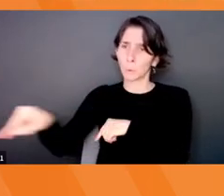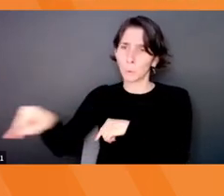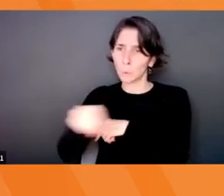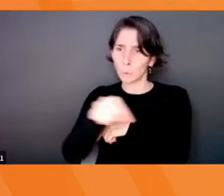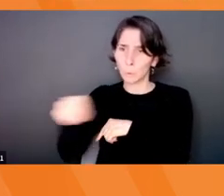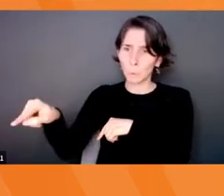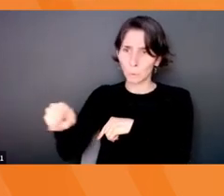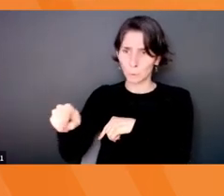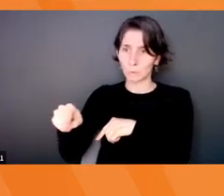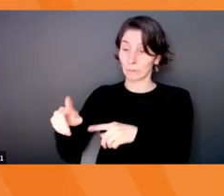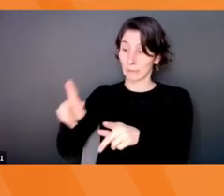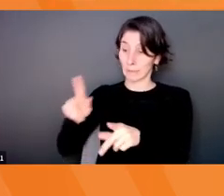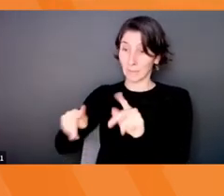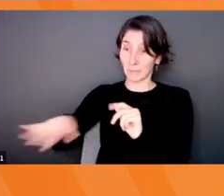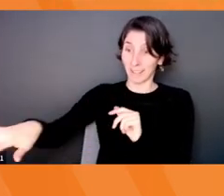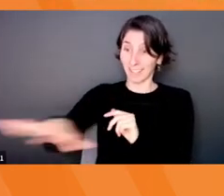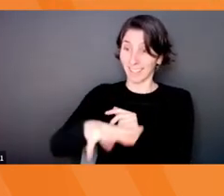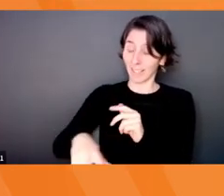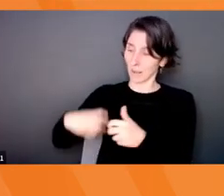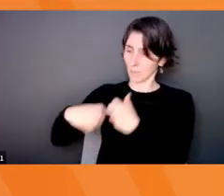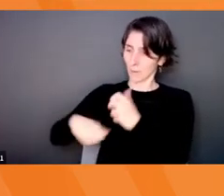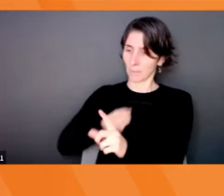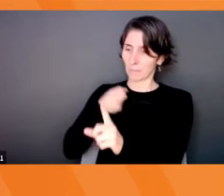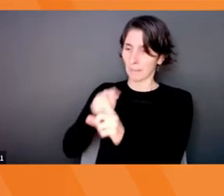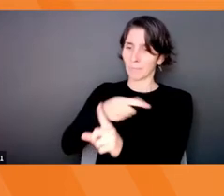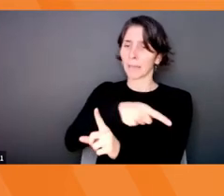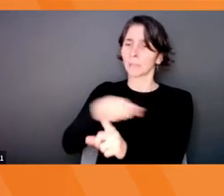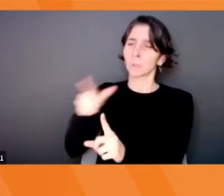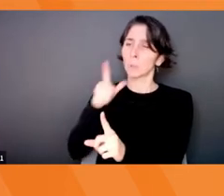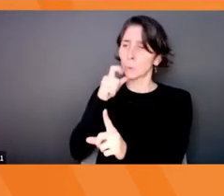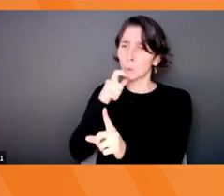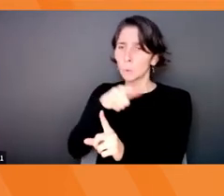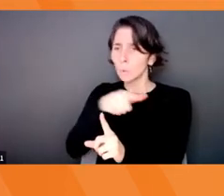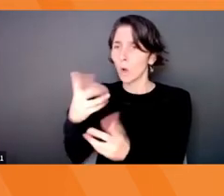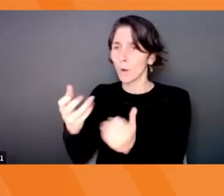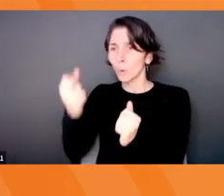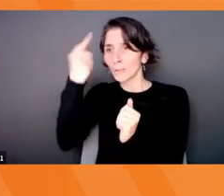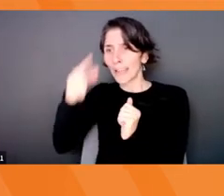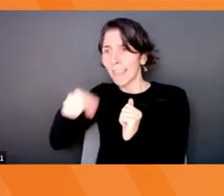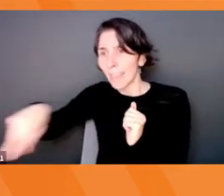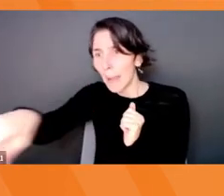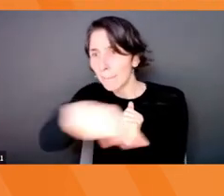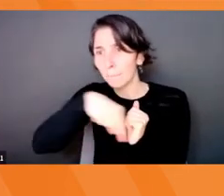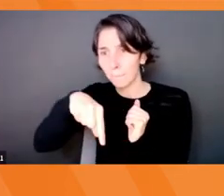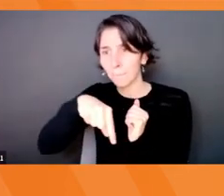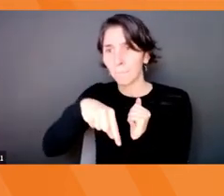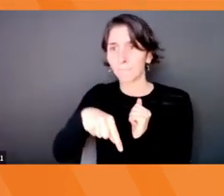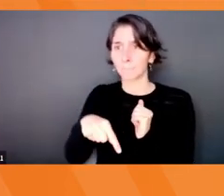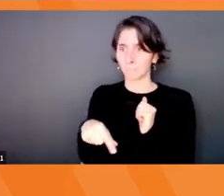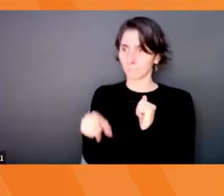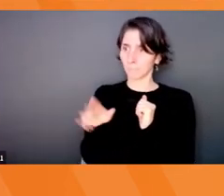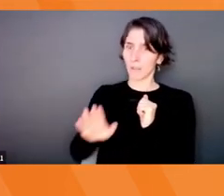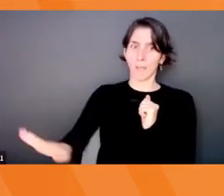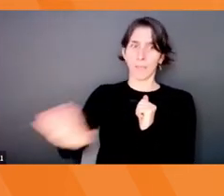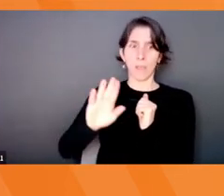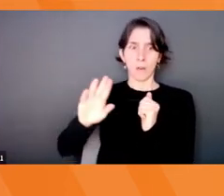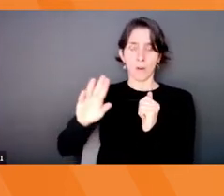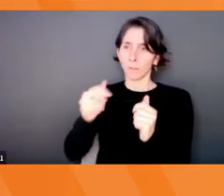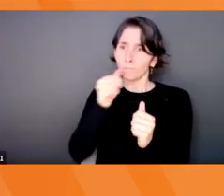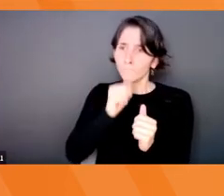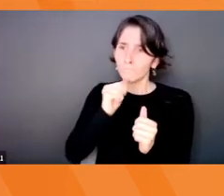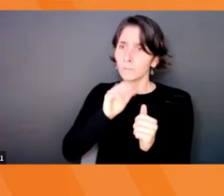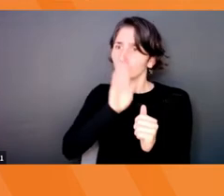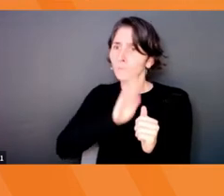people that this problem affects, you want to define that you want to understand them. And what you're really trying to figure out is their pain points, their frustrations,